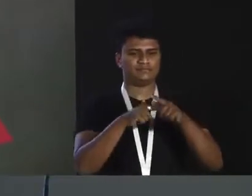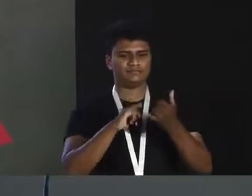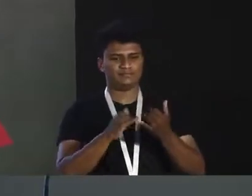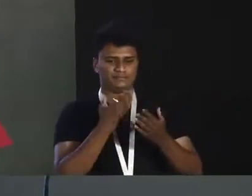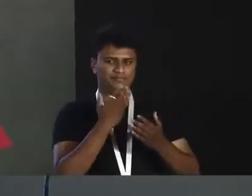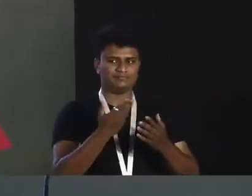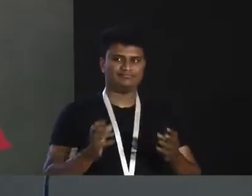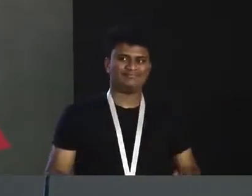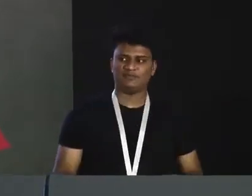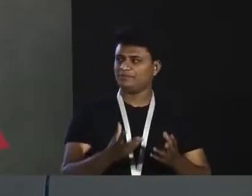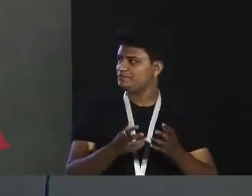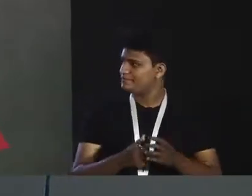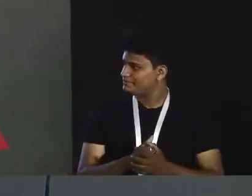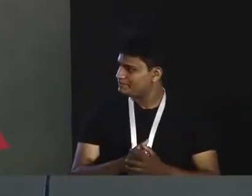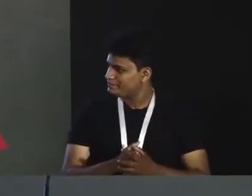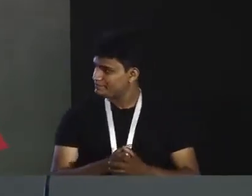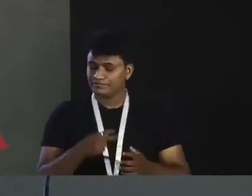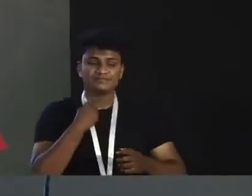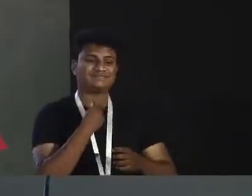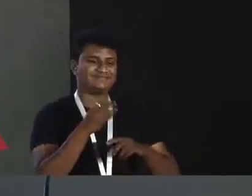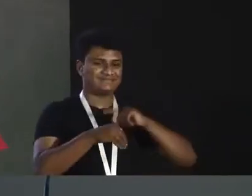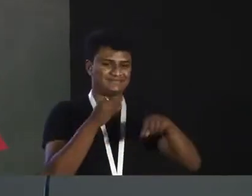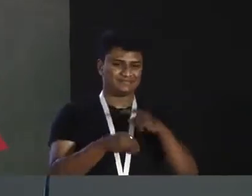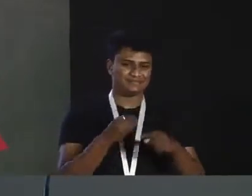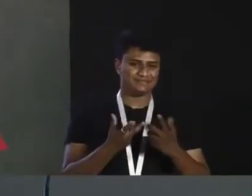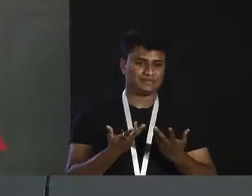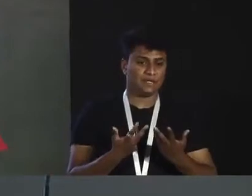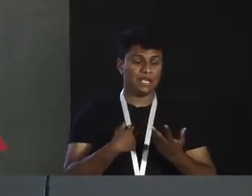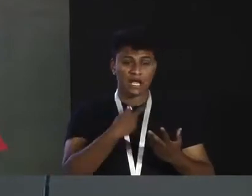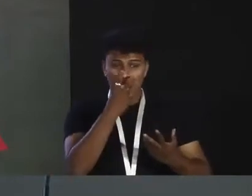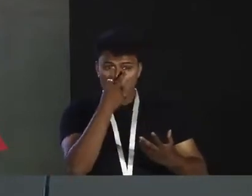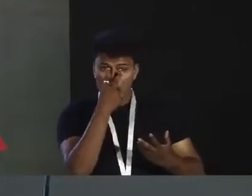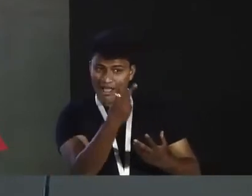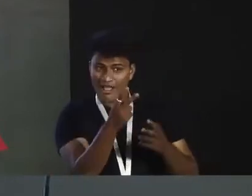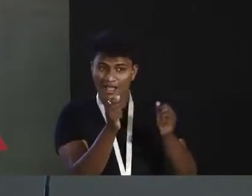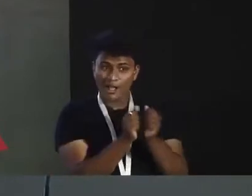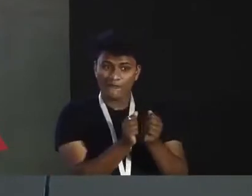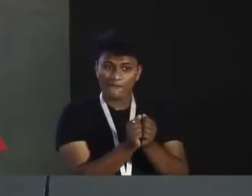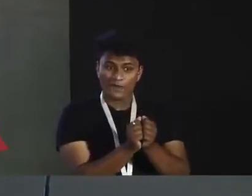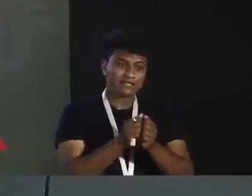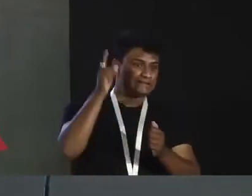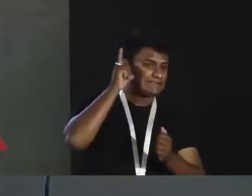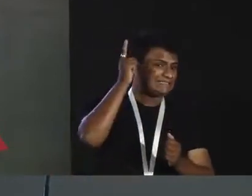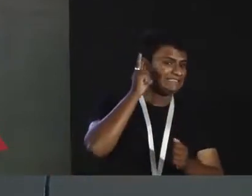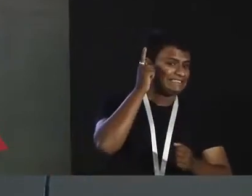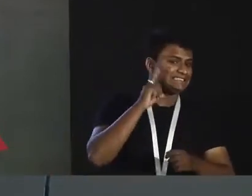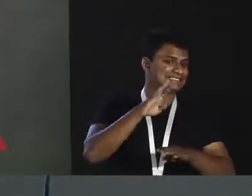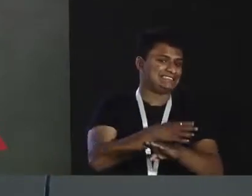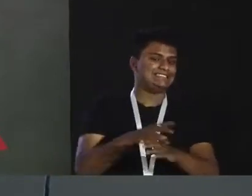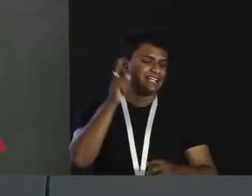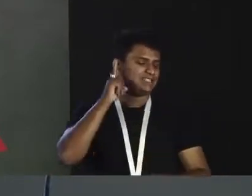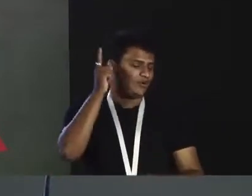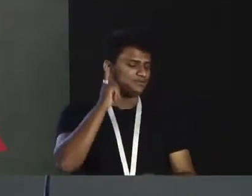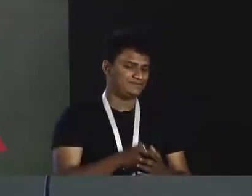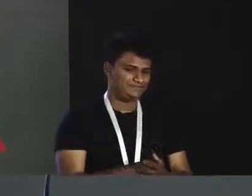doing is, I'll talk to you about seeing with sound different, well, a different use of sound